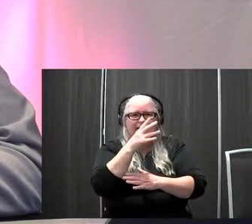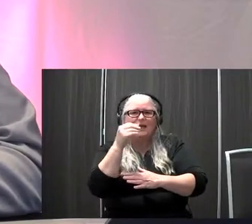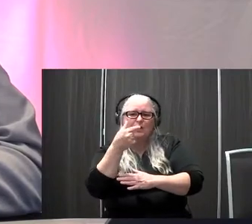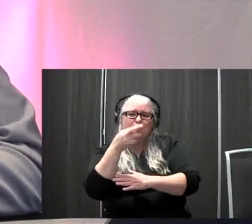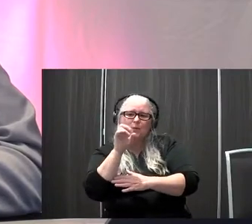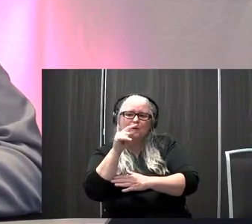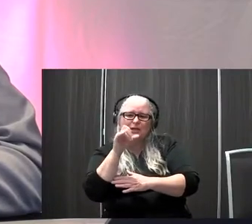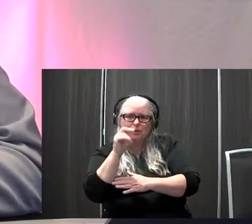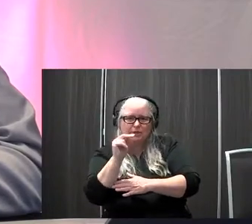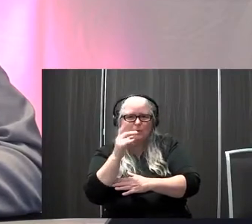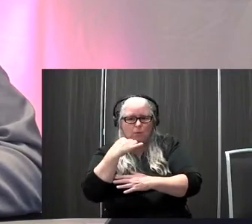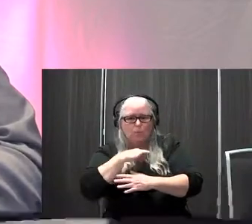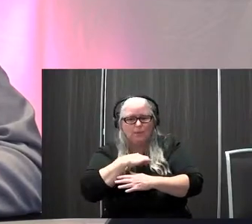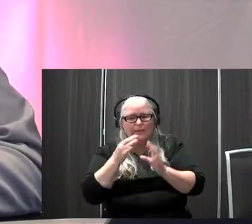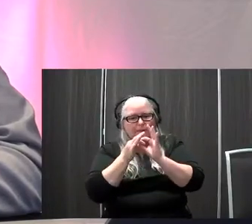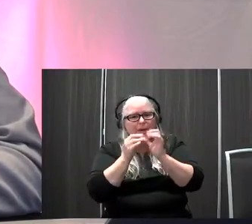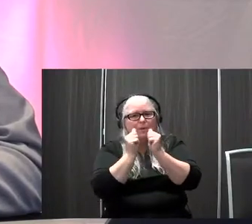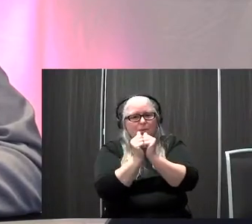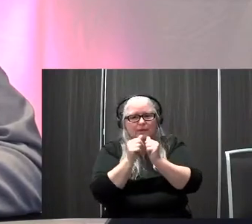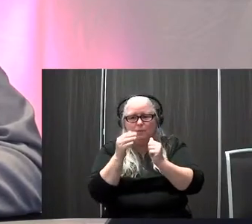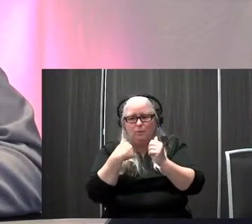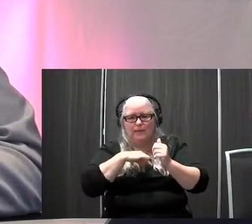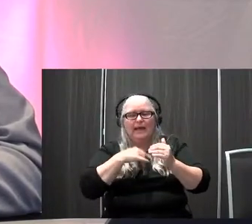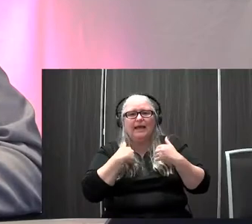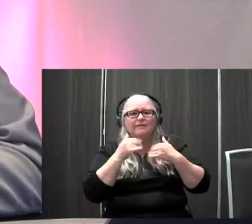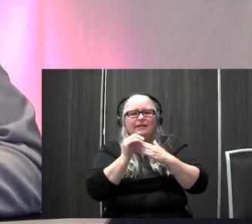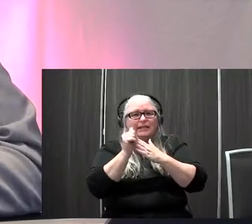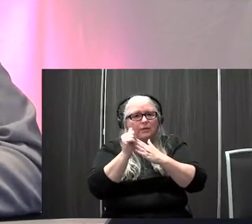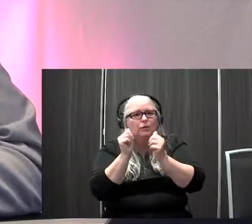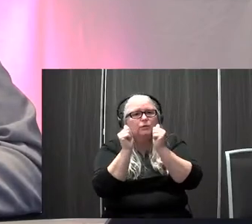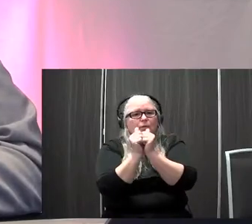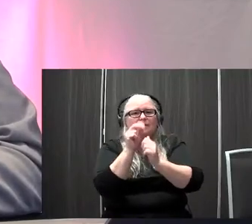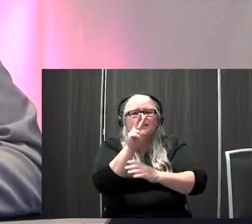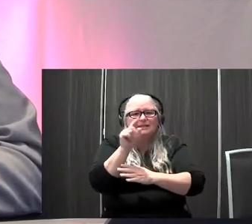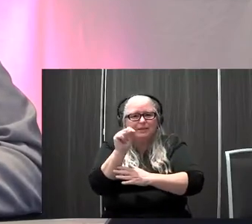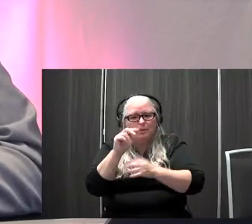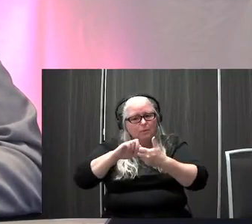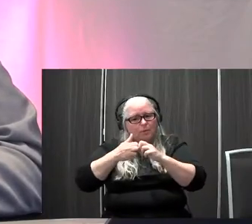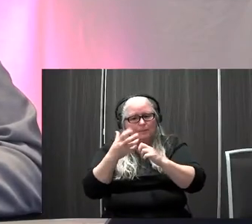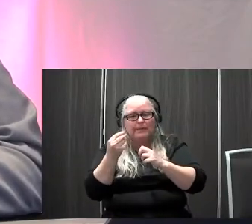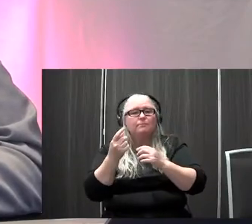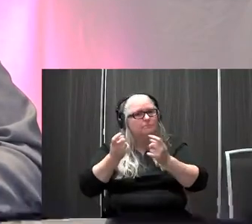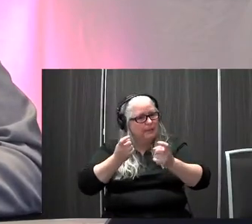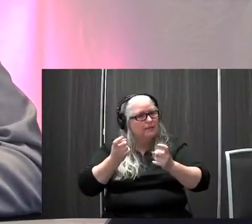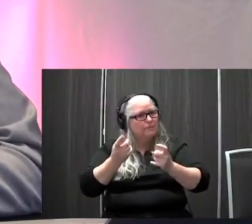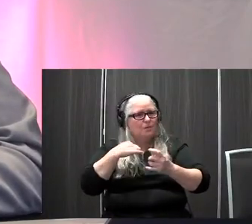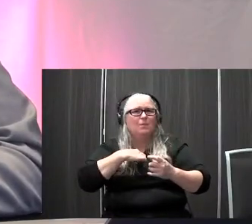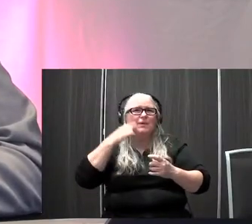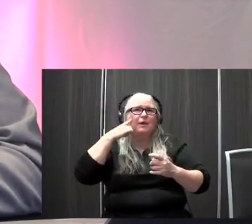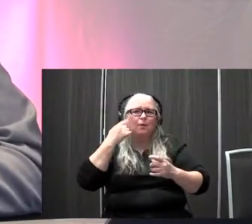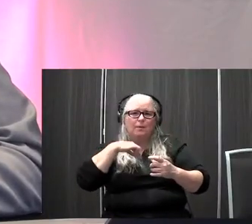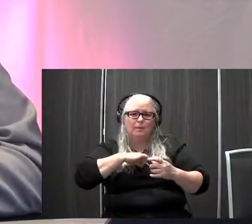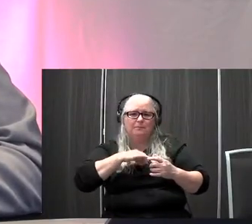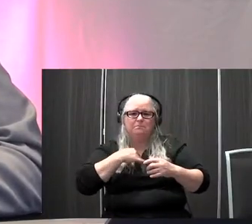leaders in pediatric vestibular problems in management. So we thought we'd put together a panel leveraging their